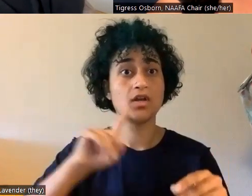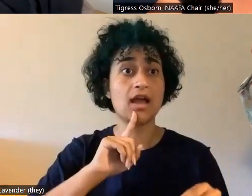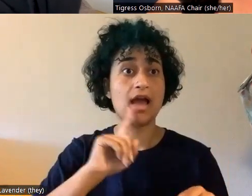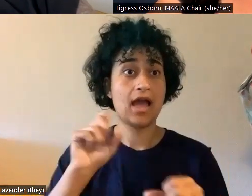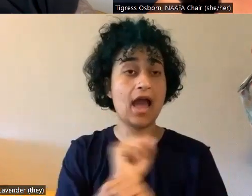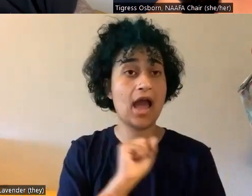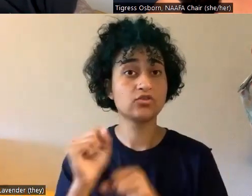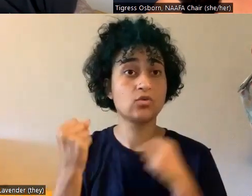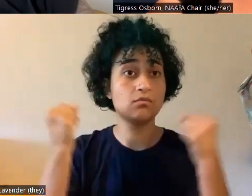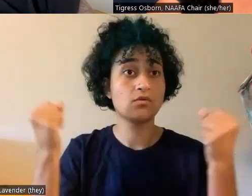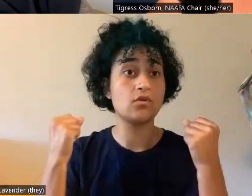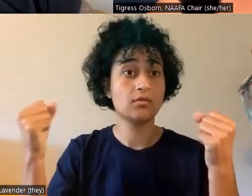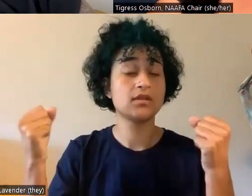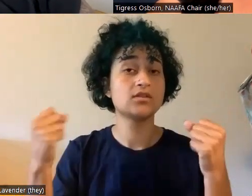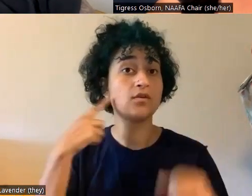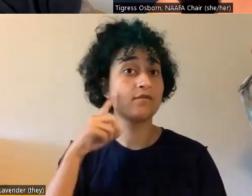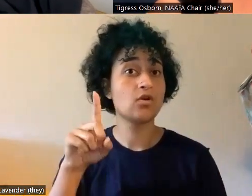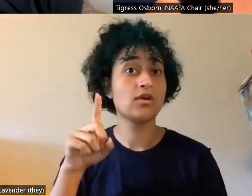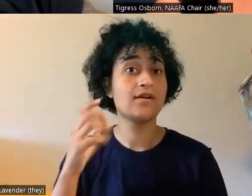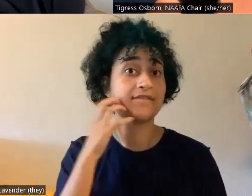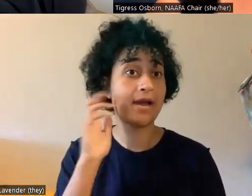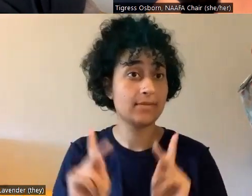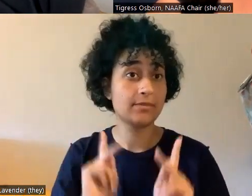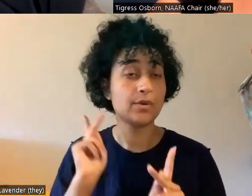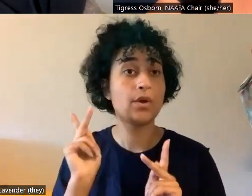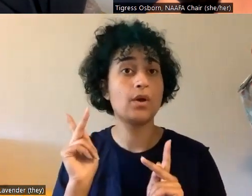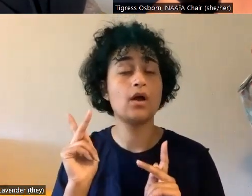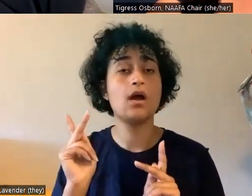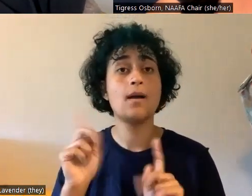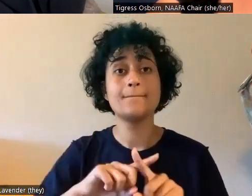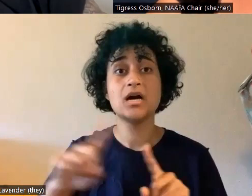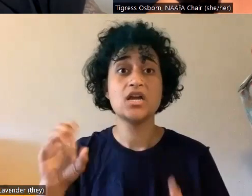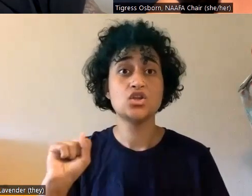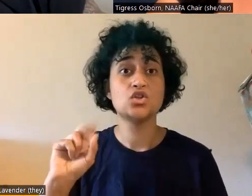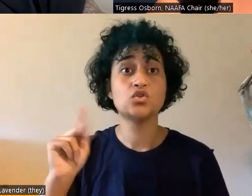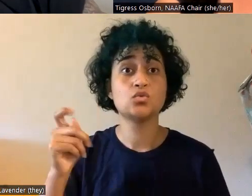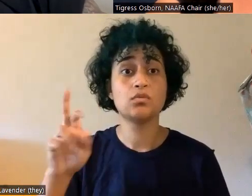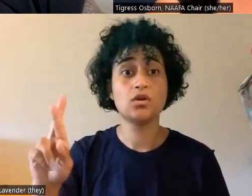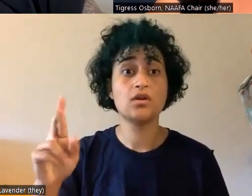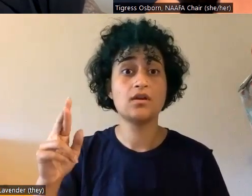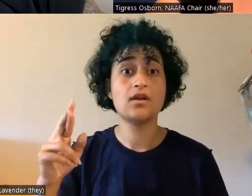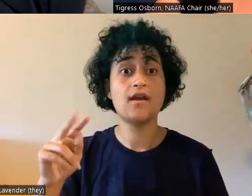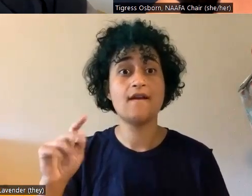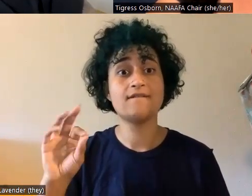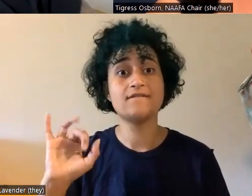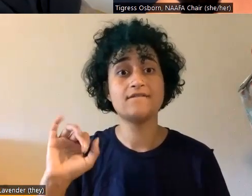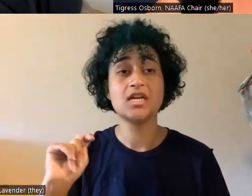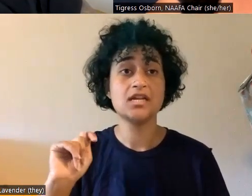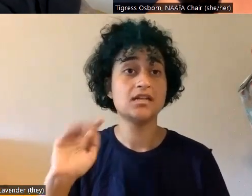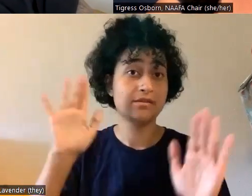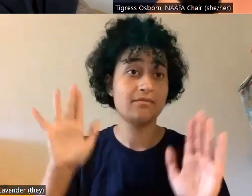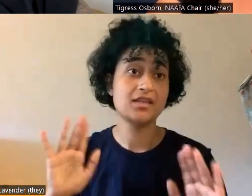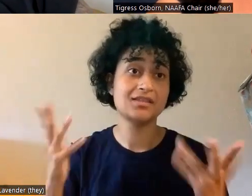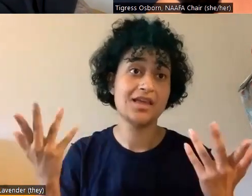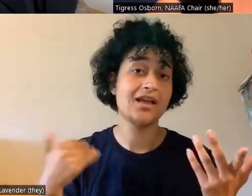people, because they have not figured it out yet, but super fit is amazing. And we, you know, they were actually,